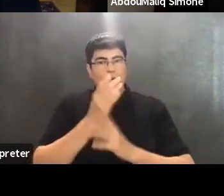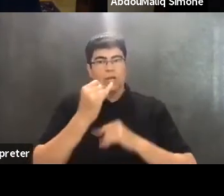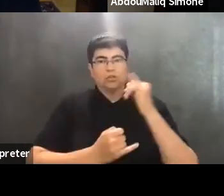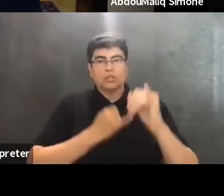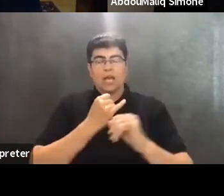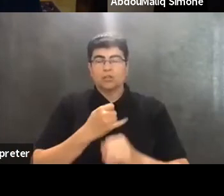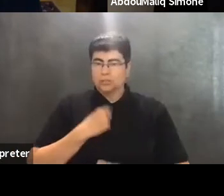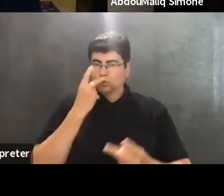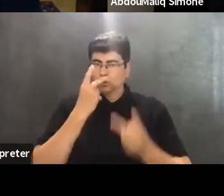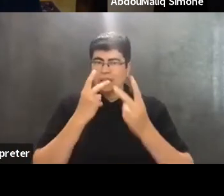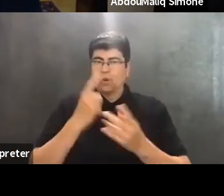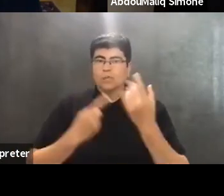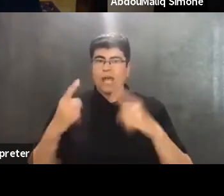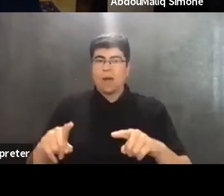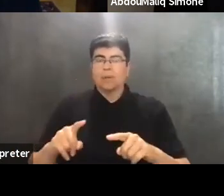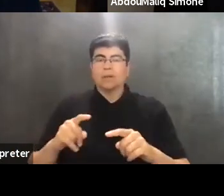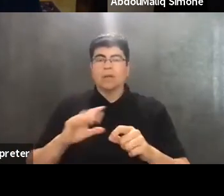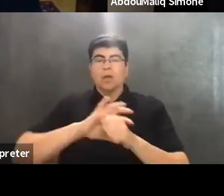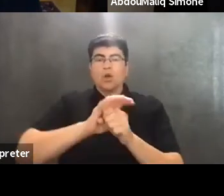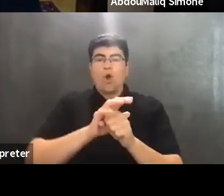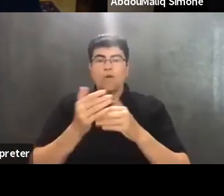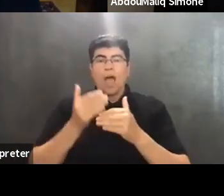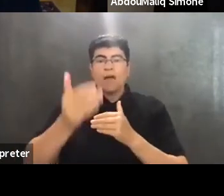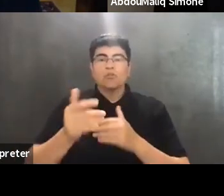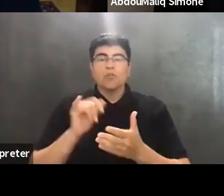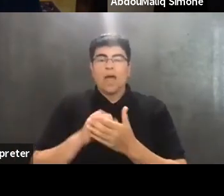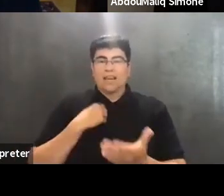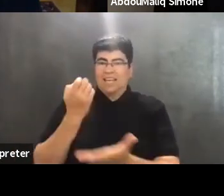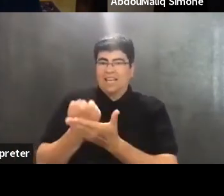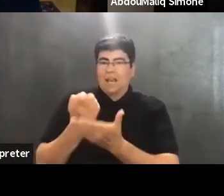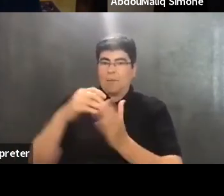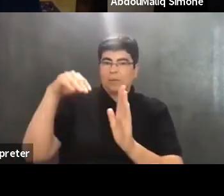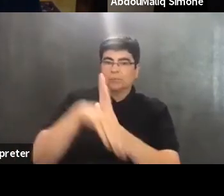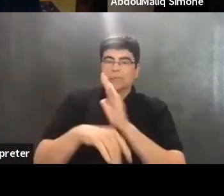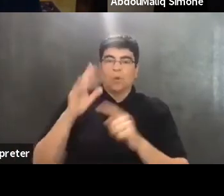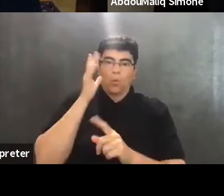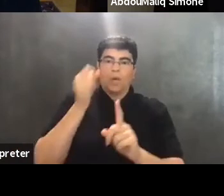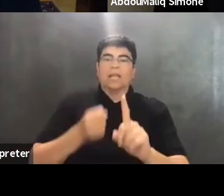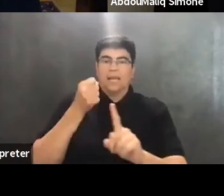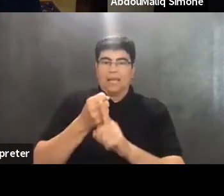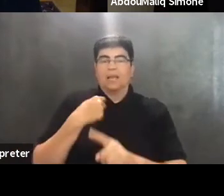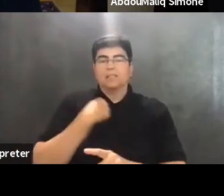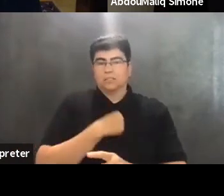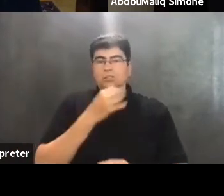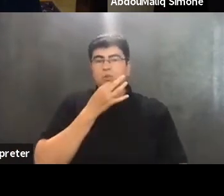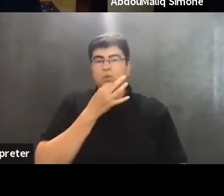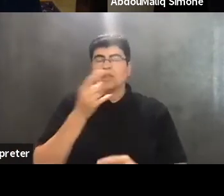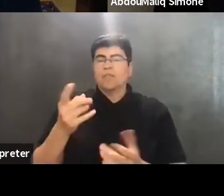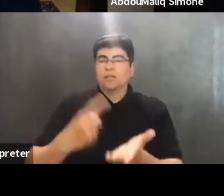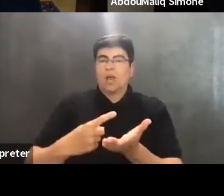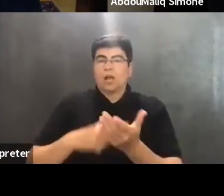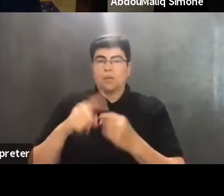seeing what's happening beyond COVID, looking at the economic downturn that is very likely to hit us soon. Um, they're talking about